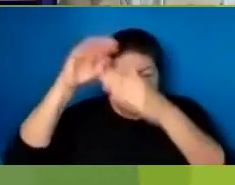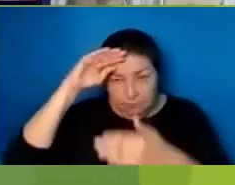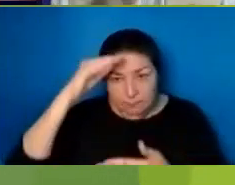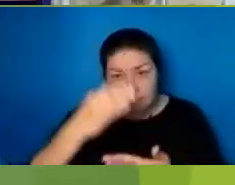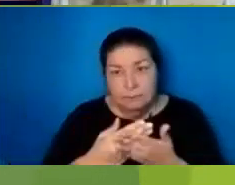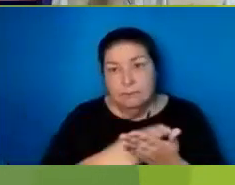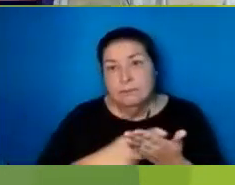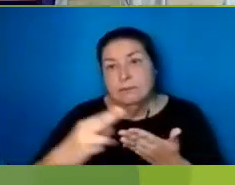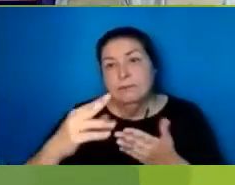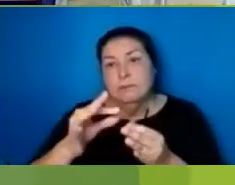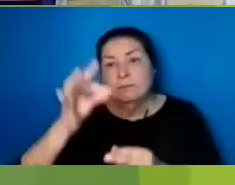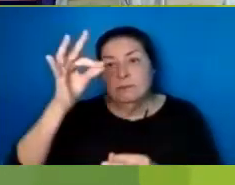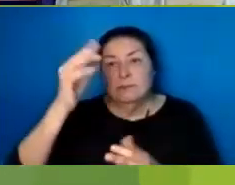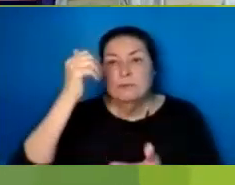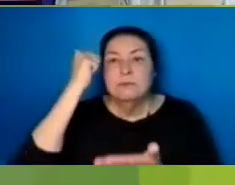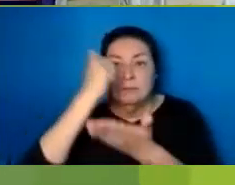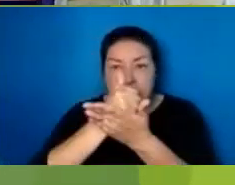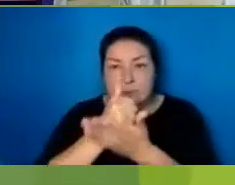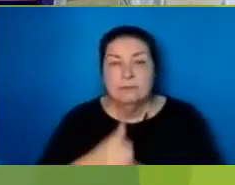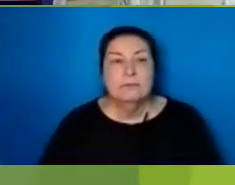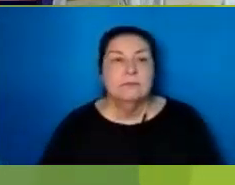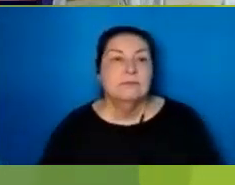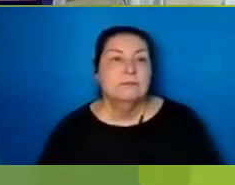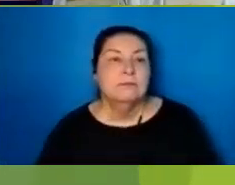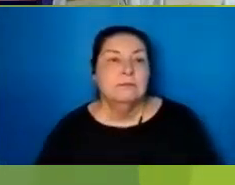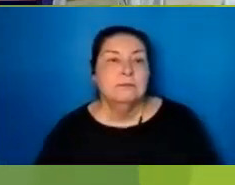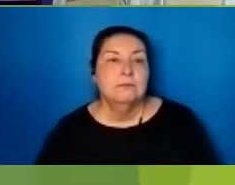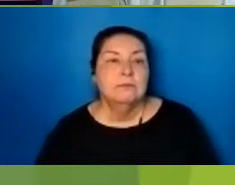of the Son, and of the Holy Spirit. Amen.